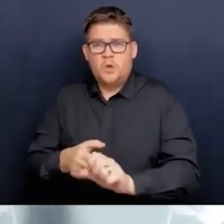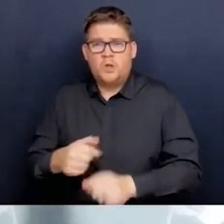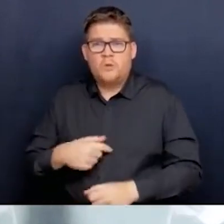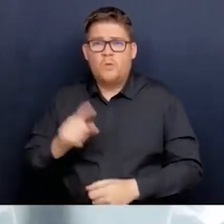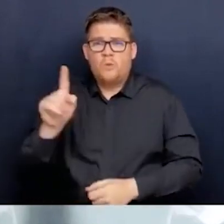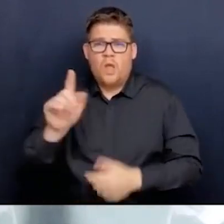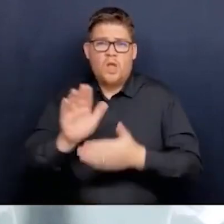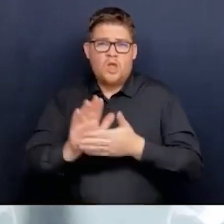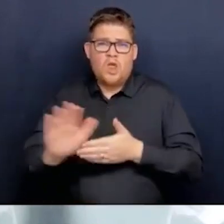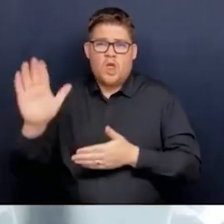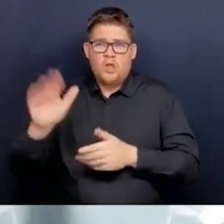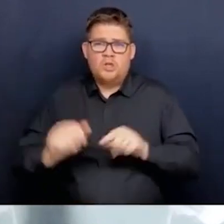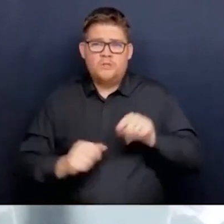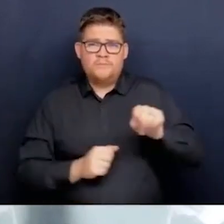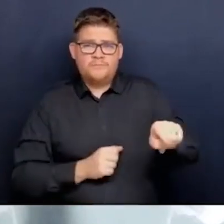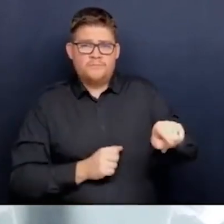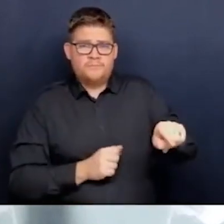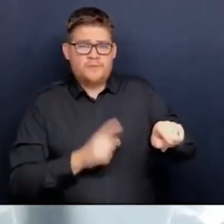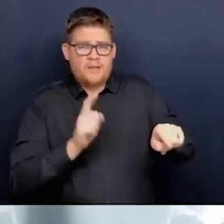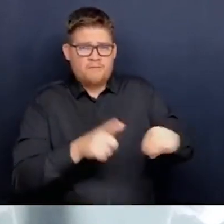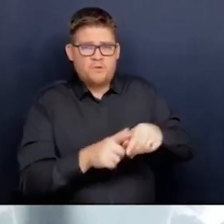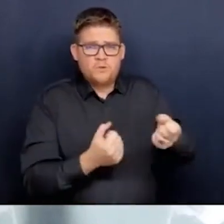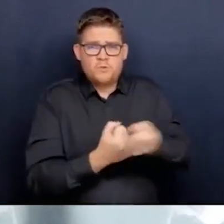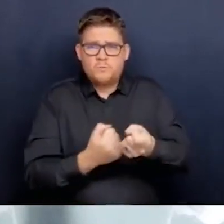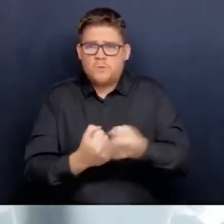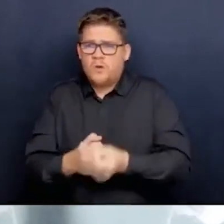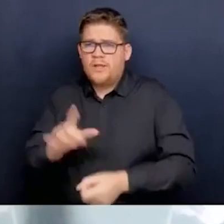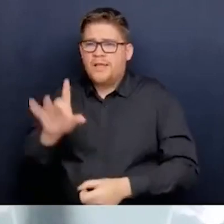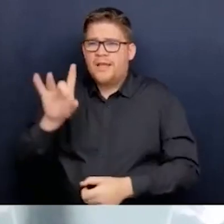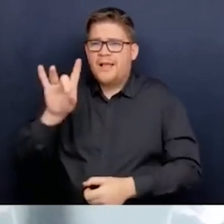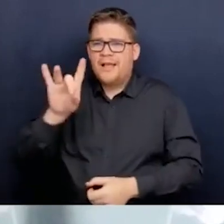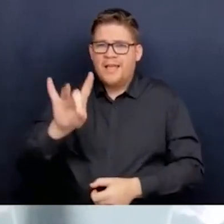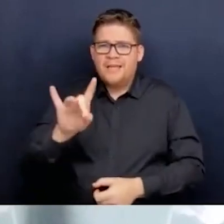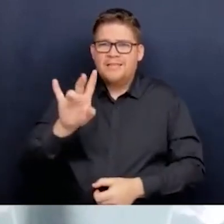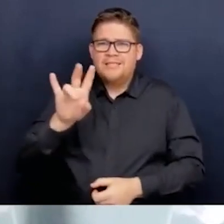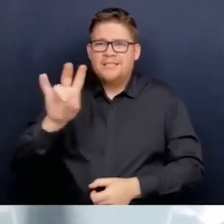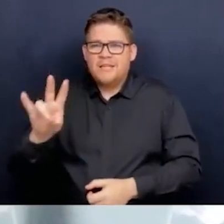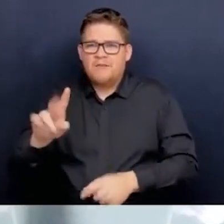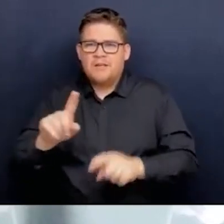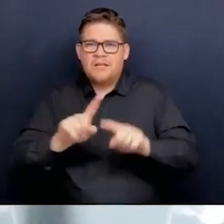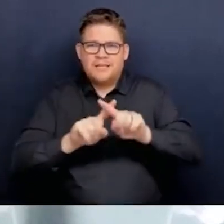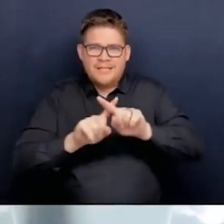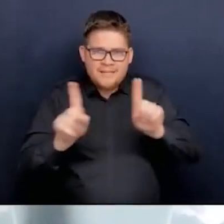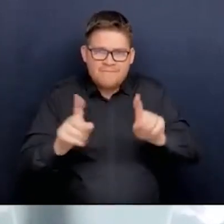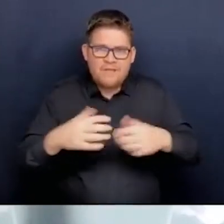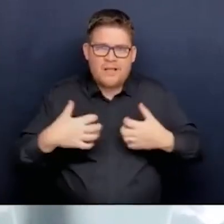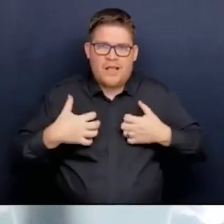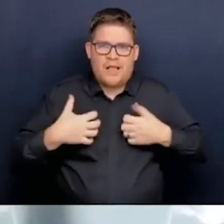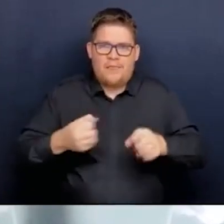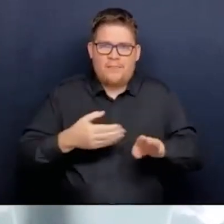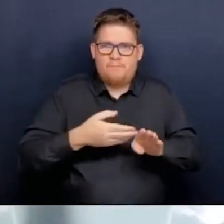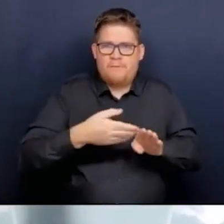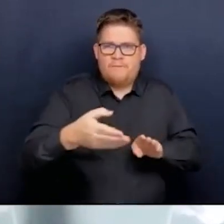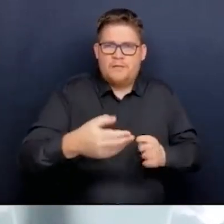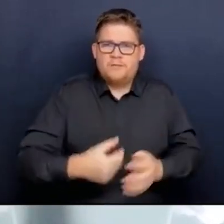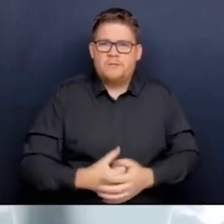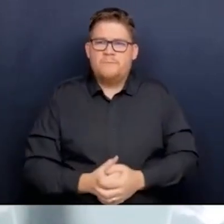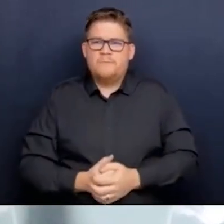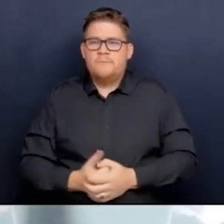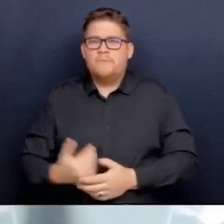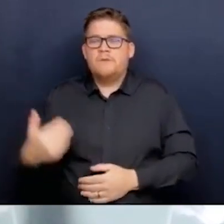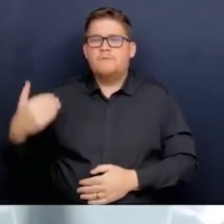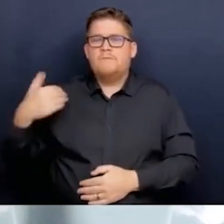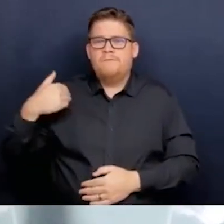of regulation with 87 providers. And so we are shifting that. That's our expectation. There'll be six colleges at the end of this process.